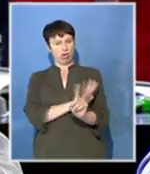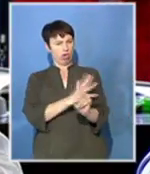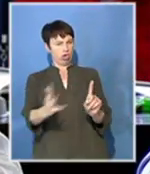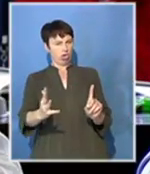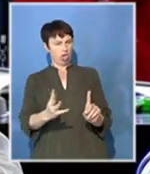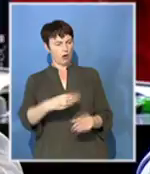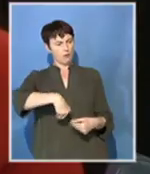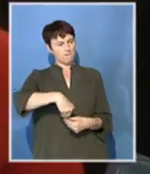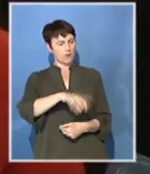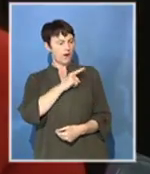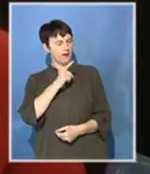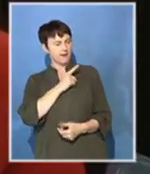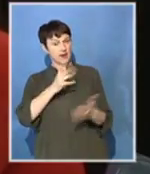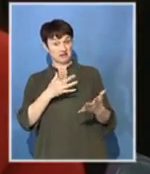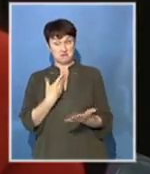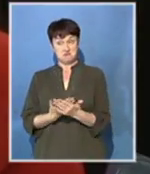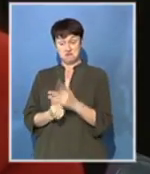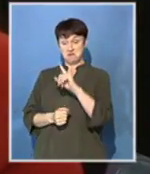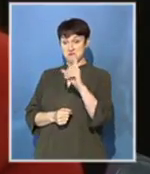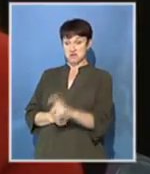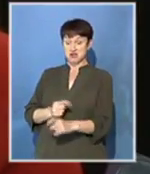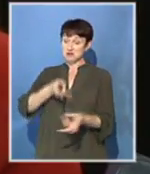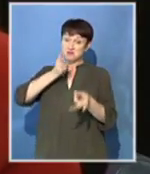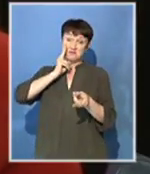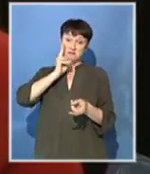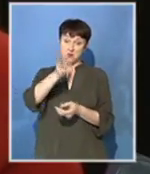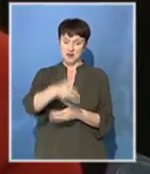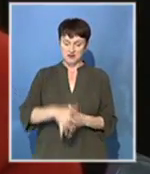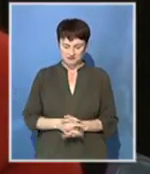ESCOM. Lukanyot Halada, SABC News, Parliament.